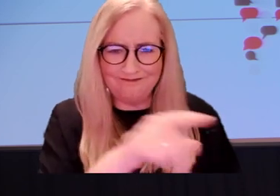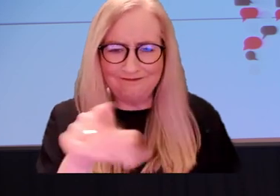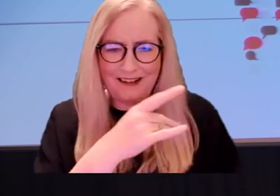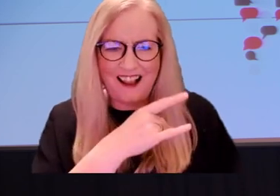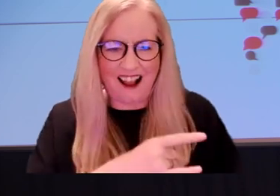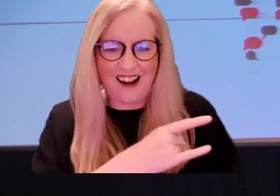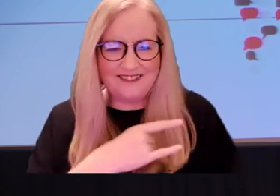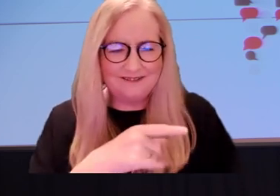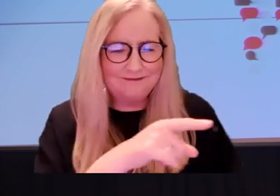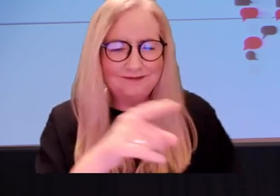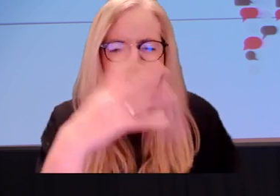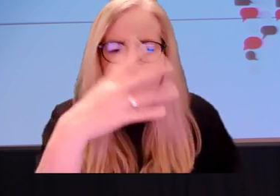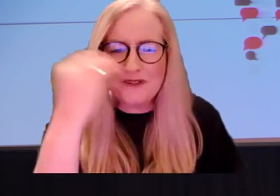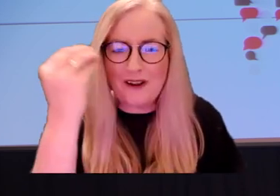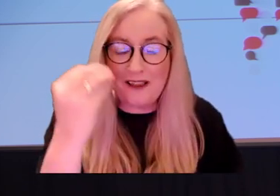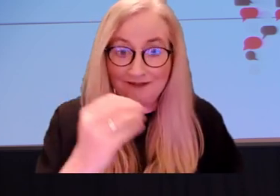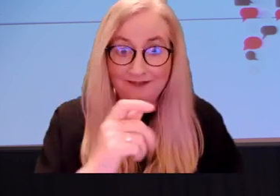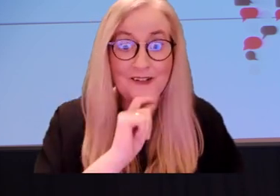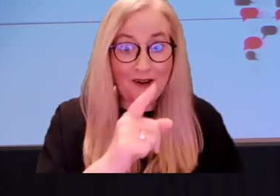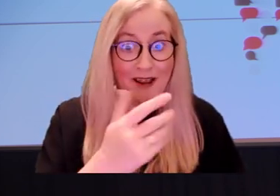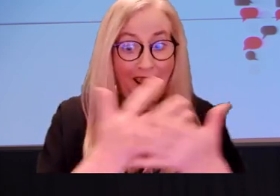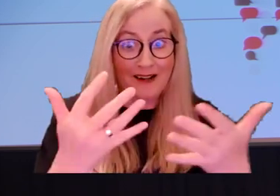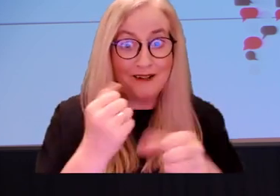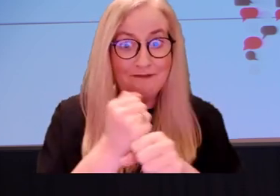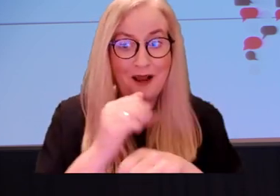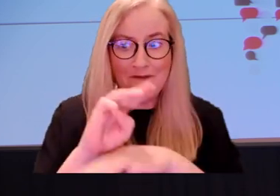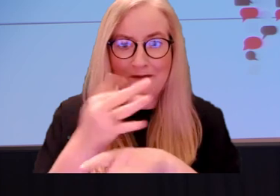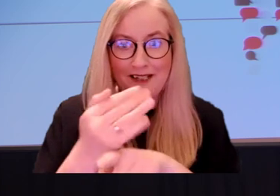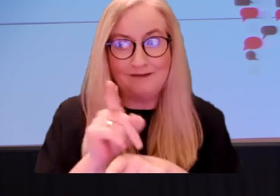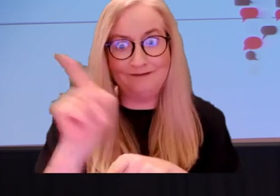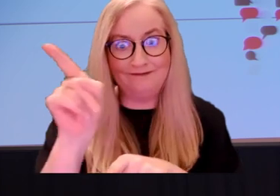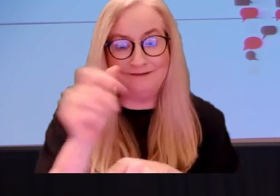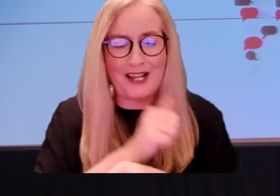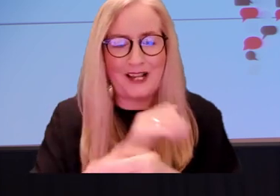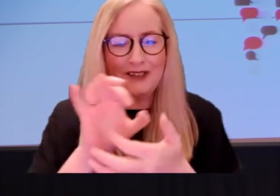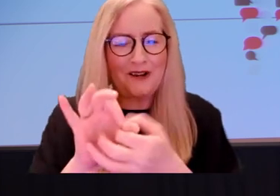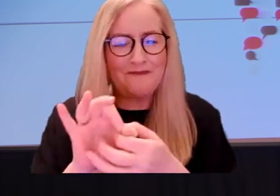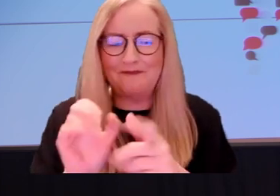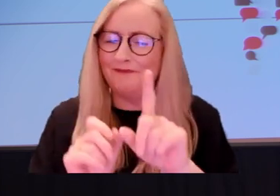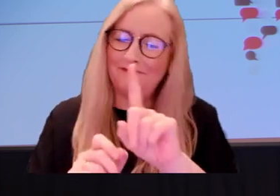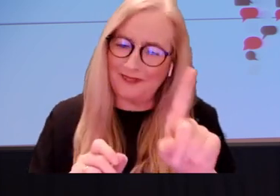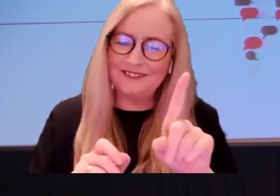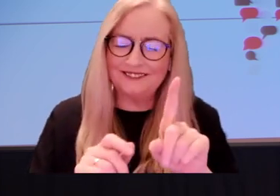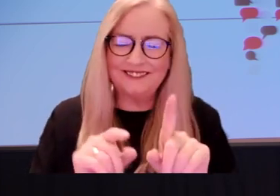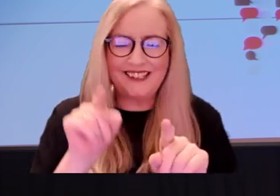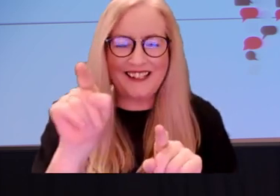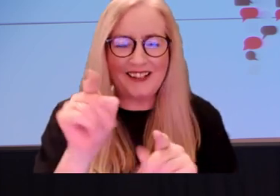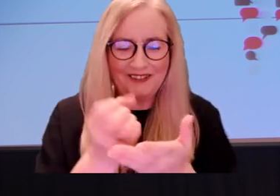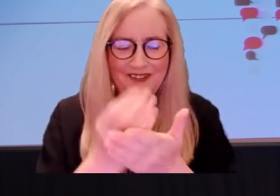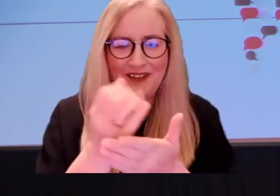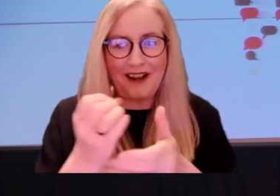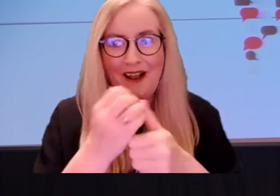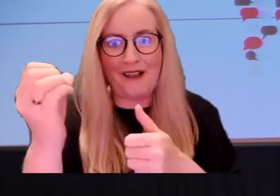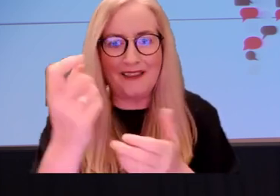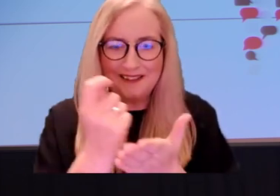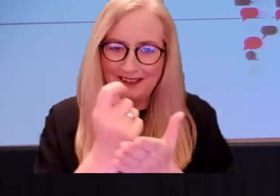honest, those souls. They could tell you an awful lot more about what mum and daddy are doing at home too, you know, but we'll tell that